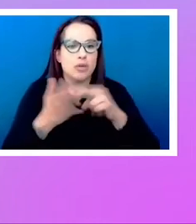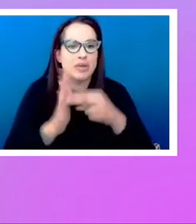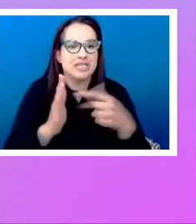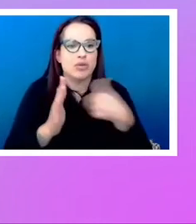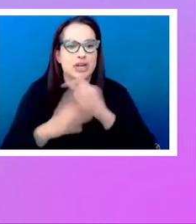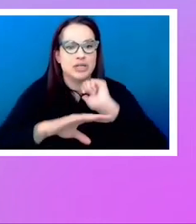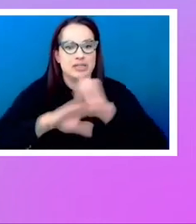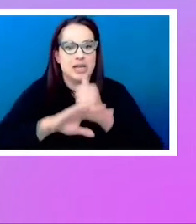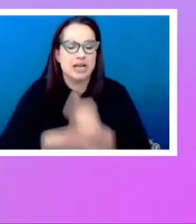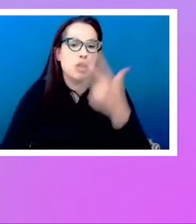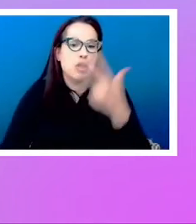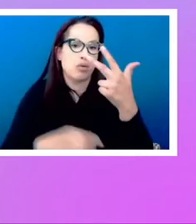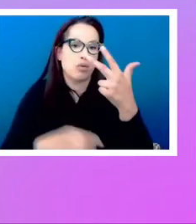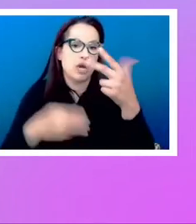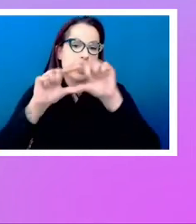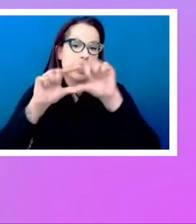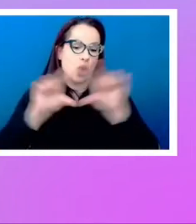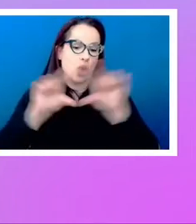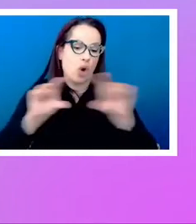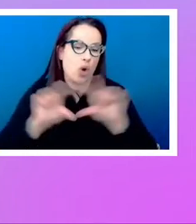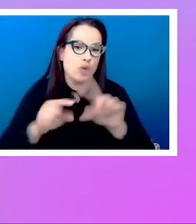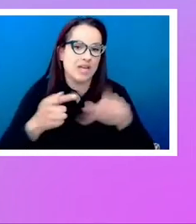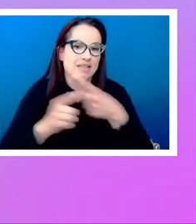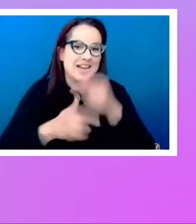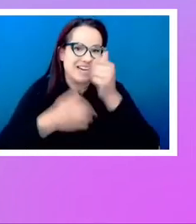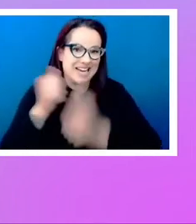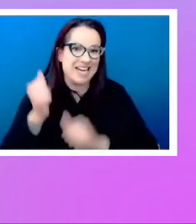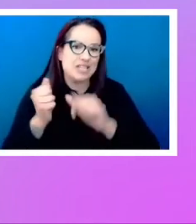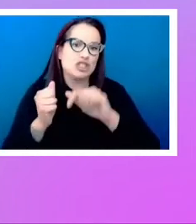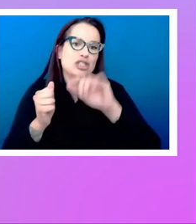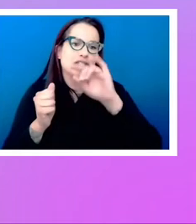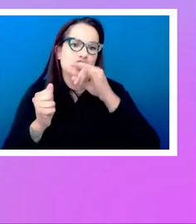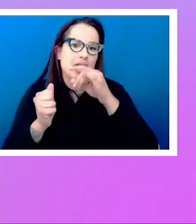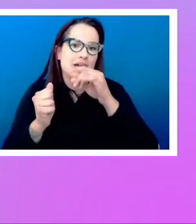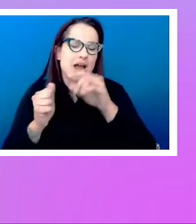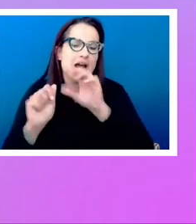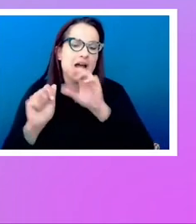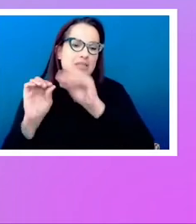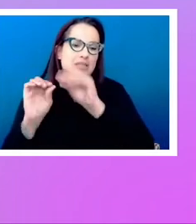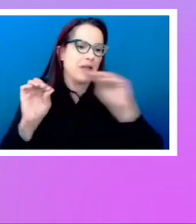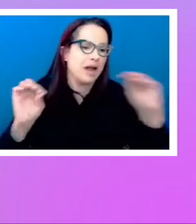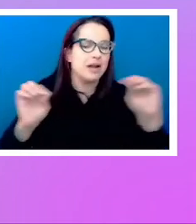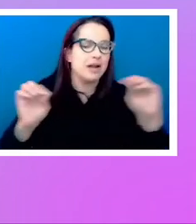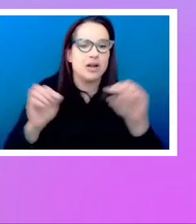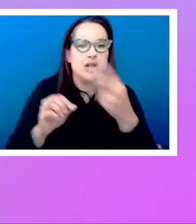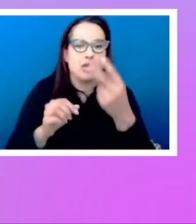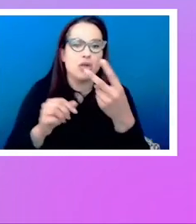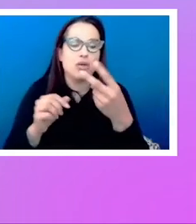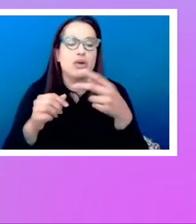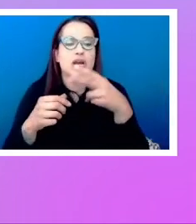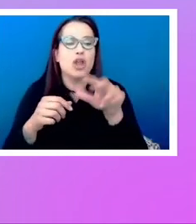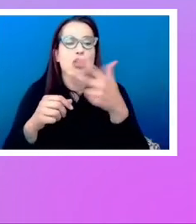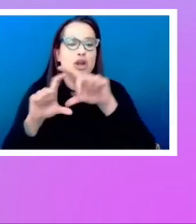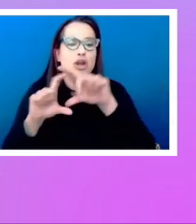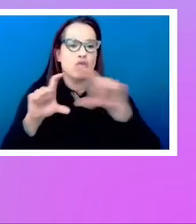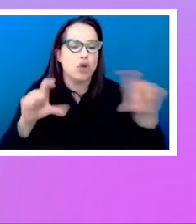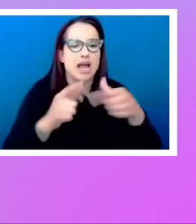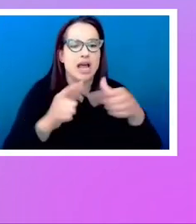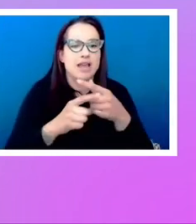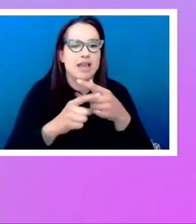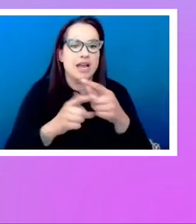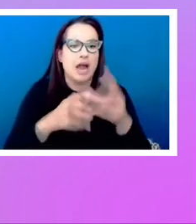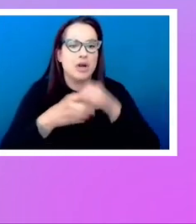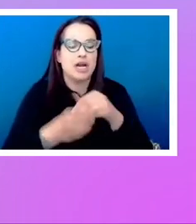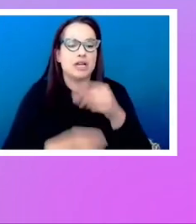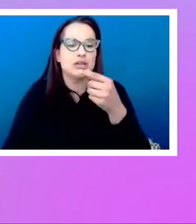And then each child, I span across those three rows. I set its grid template rows to subgrid. So basically it inherits those